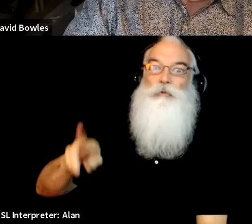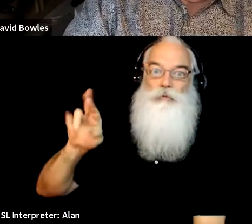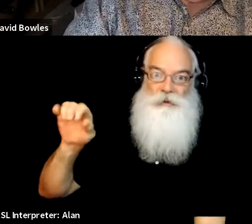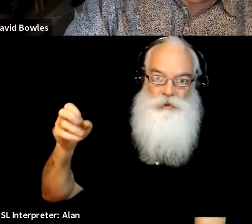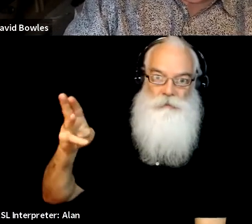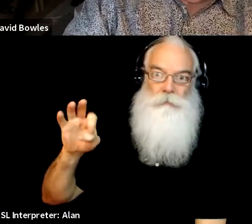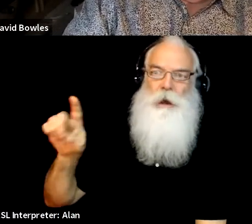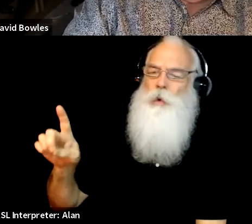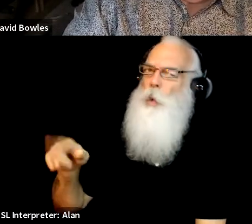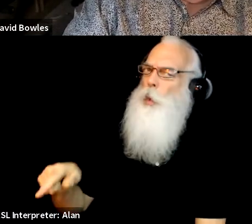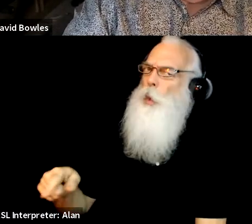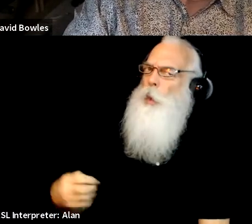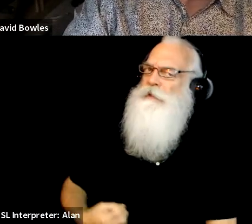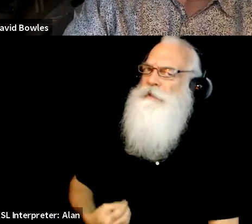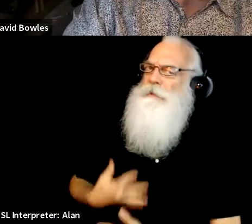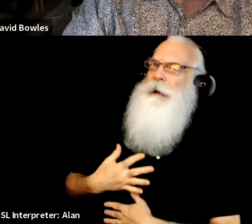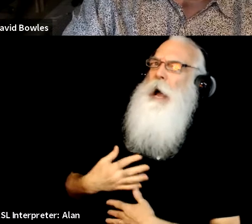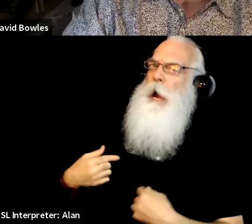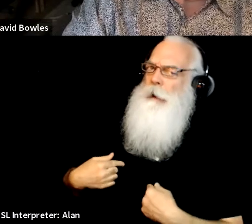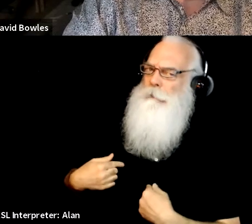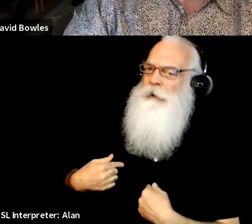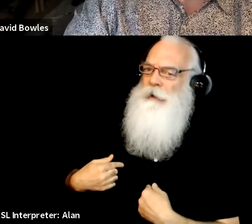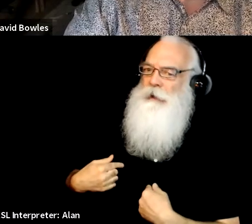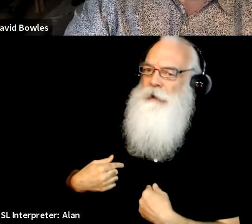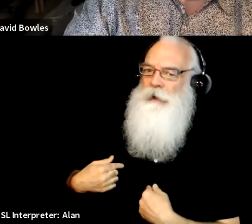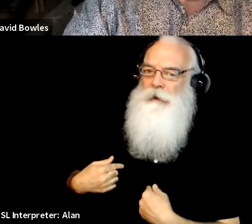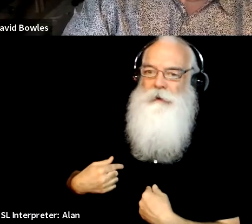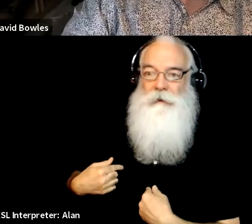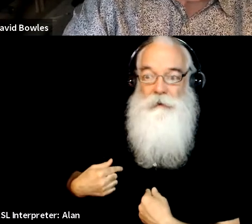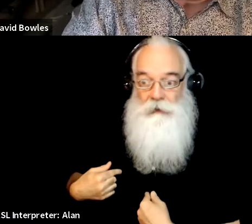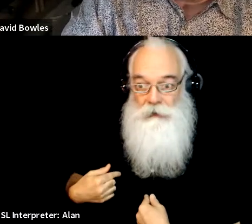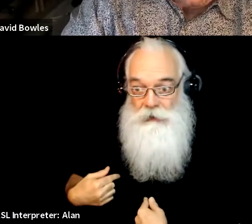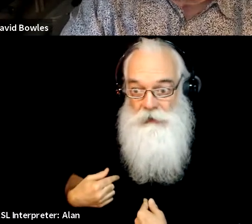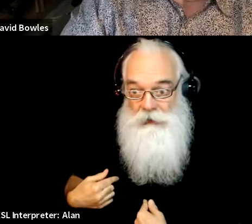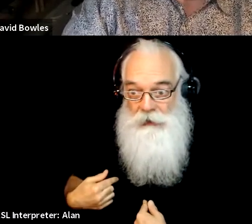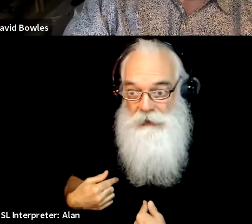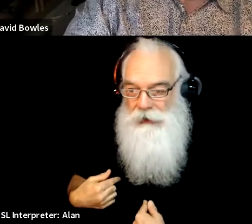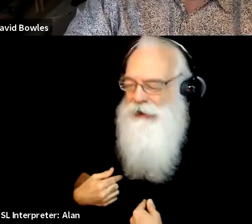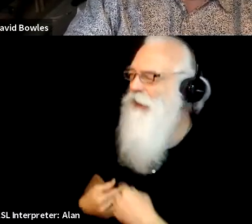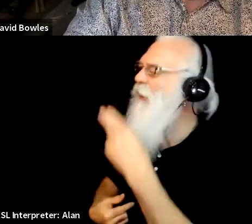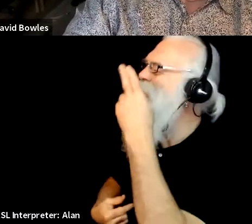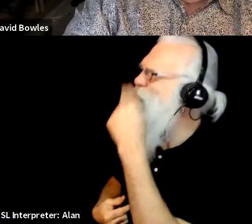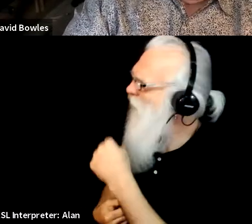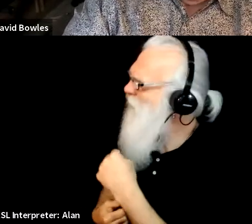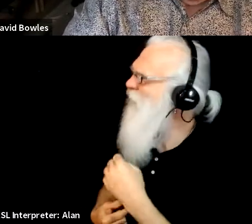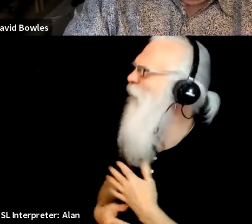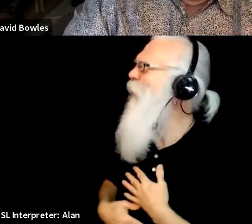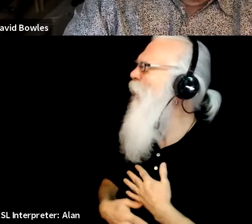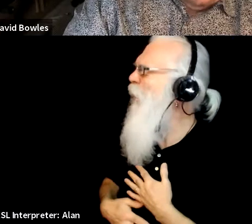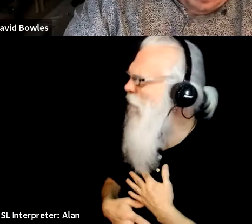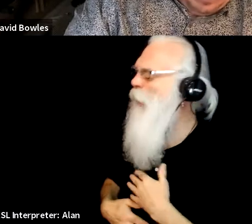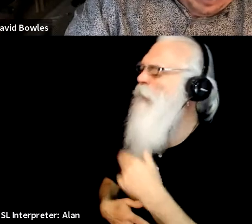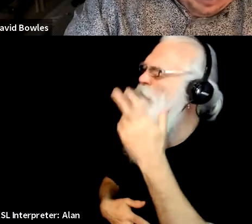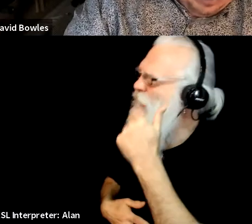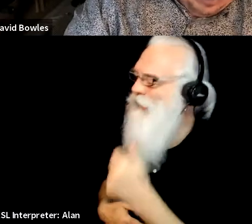she's a huge inspiration and it's nice to have someone who, what? It's funny. Yeah. Well, I mean, it's,